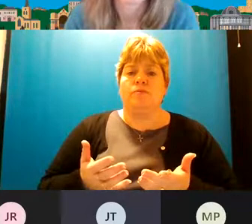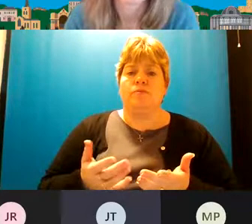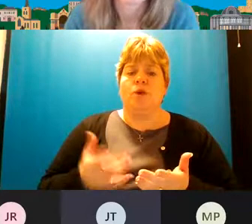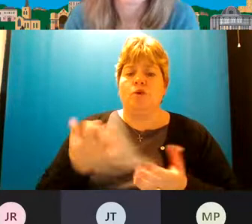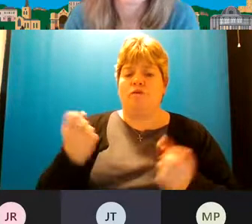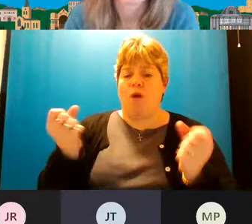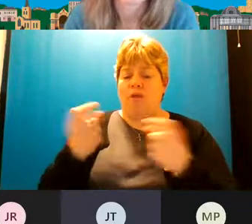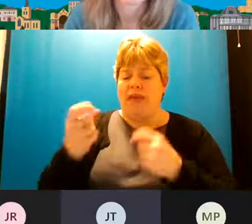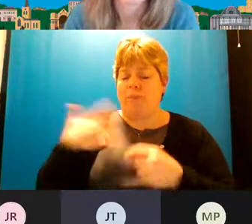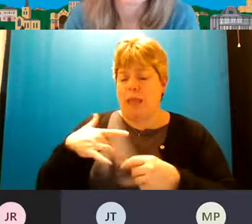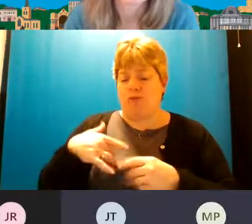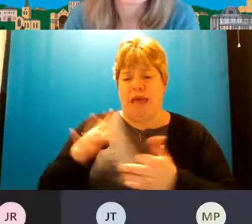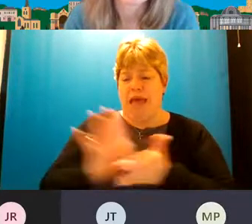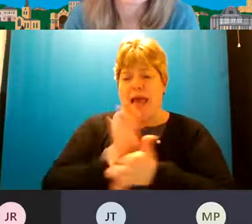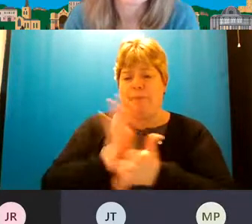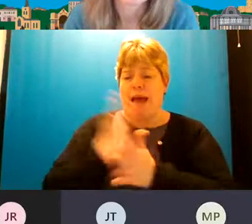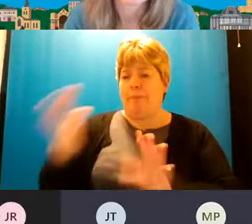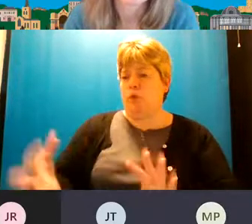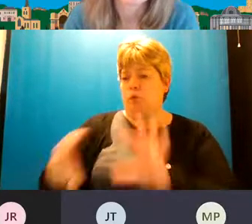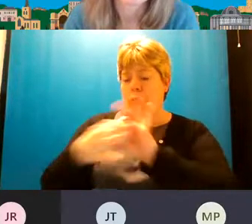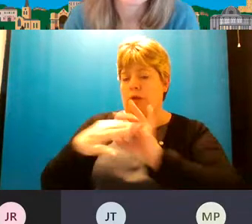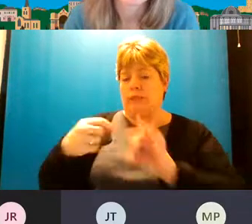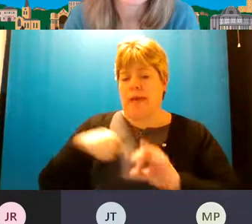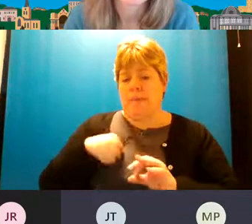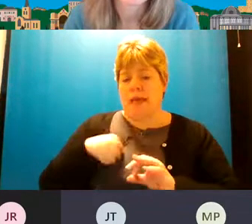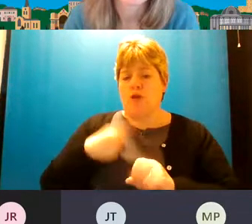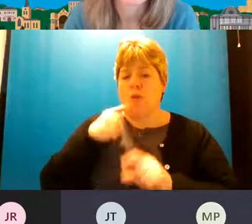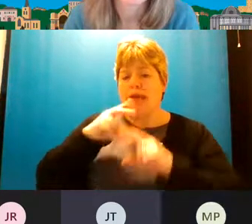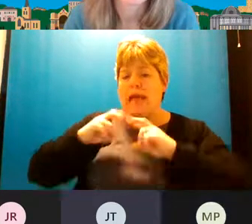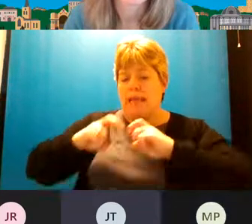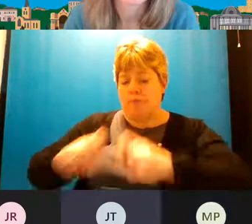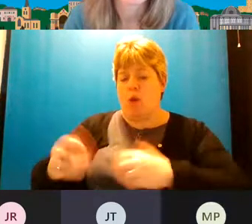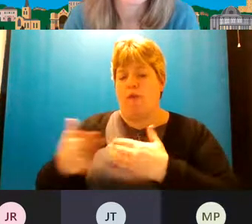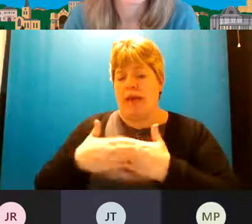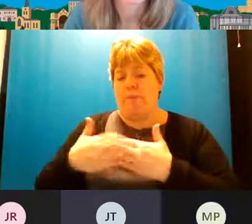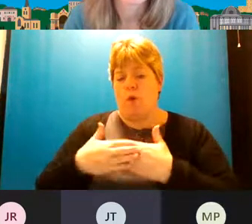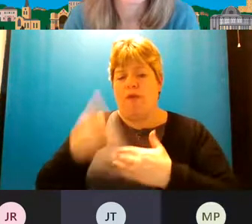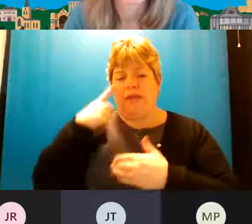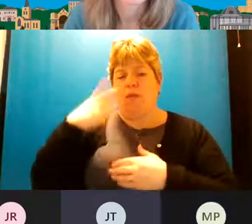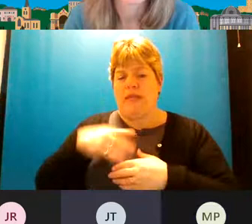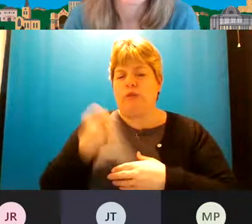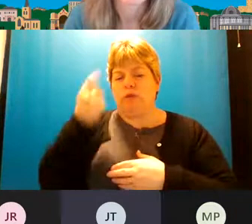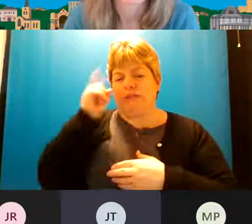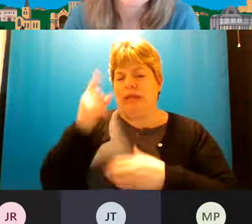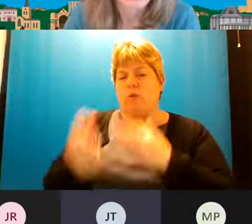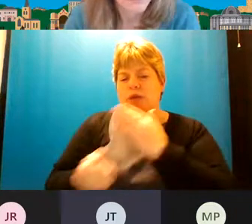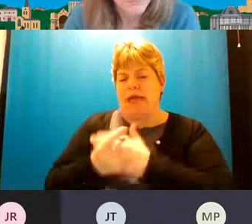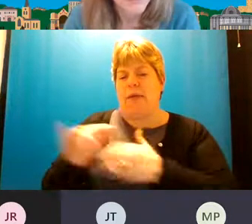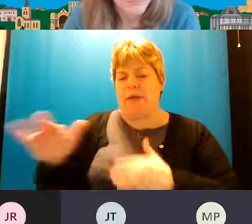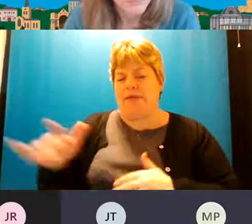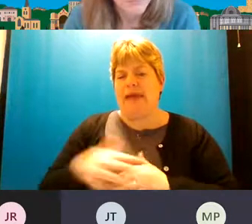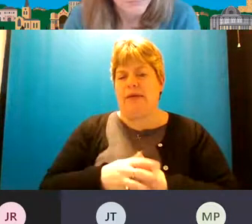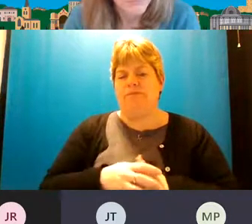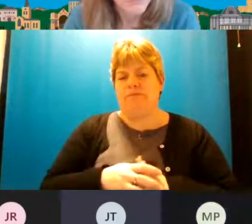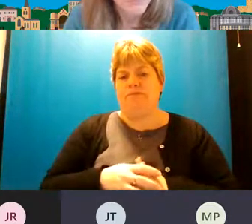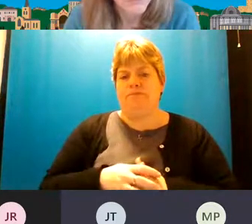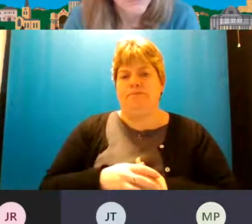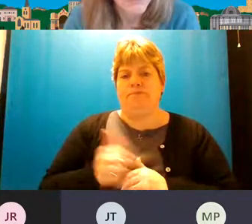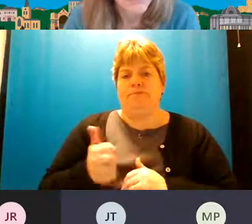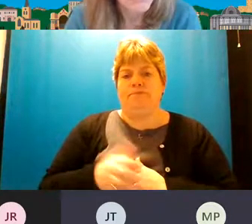email address i'm happy for you to you know contact us so we can explore that further i think we need to understand what's happening don't we with that yeah